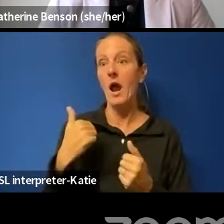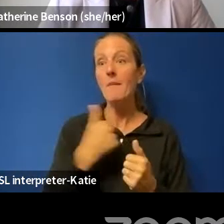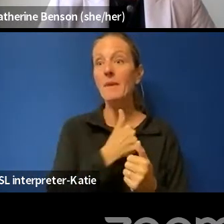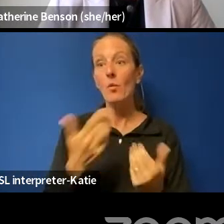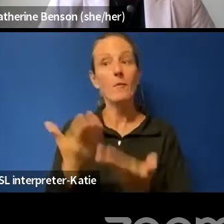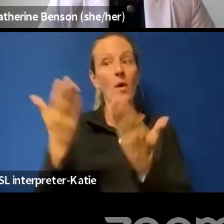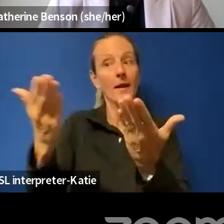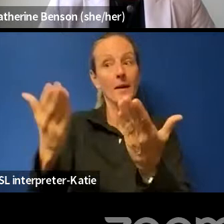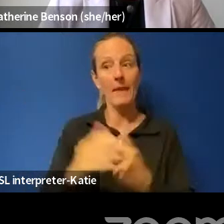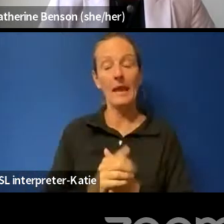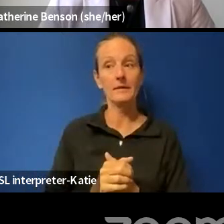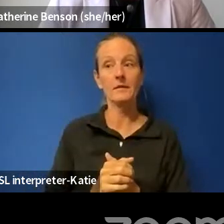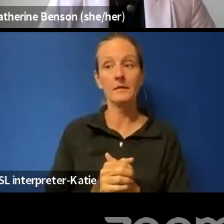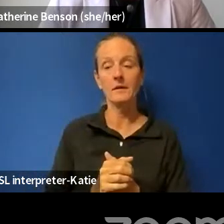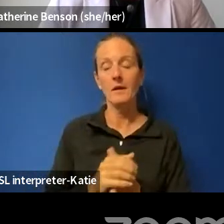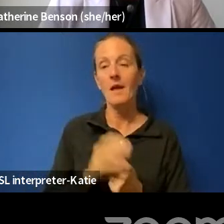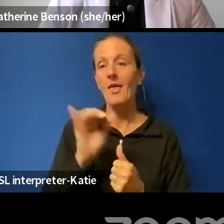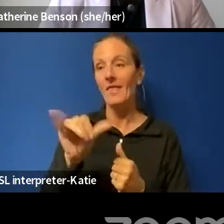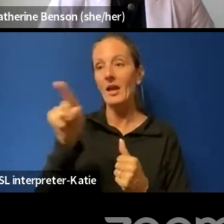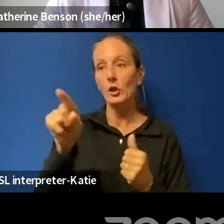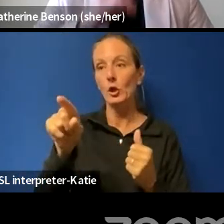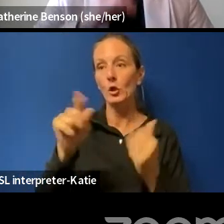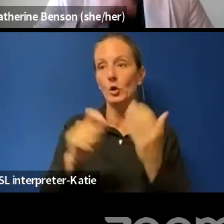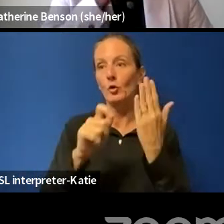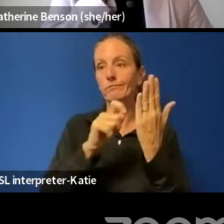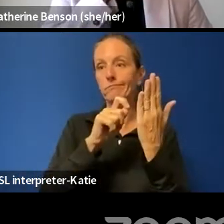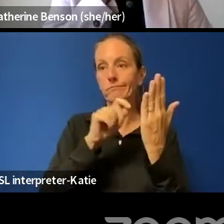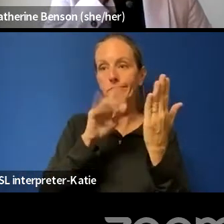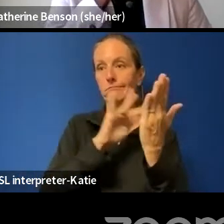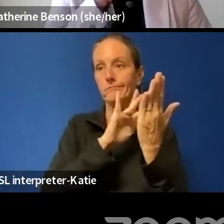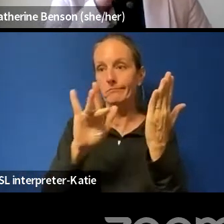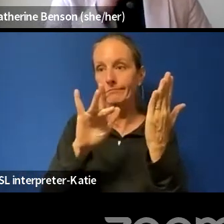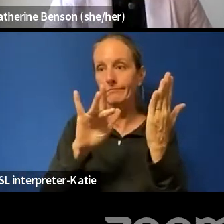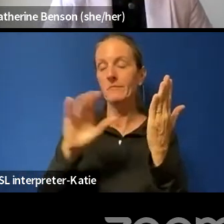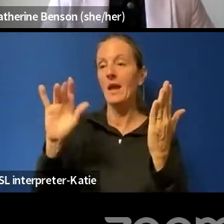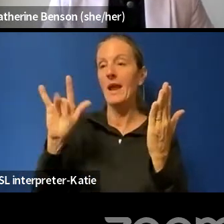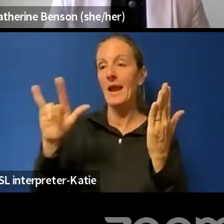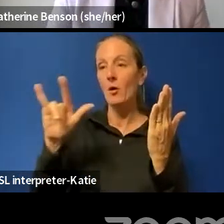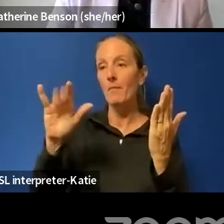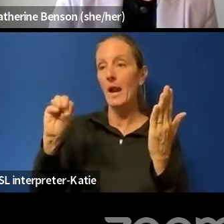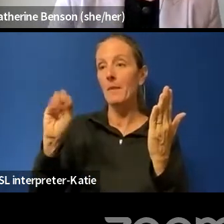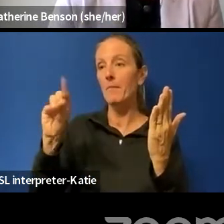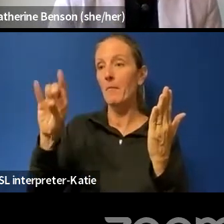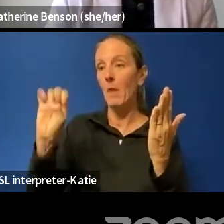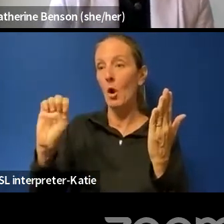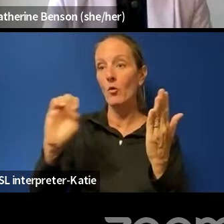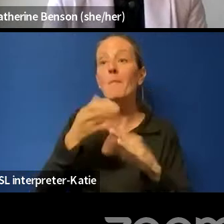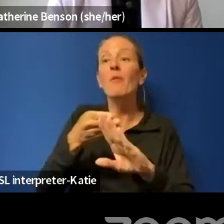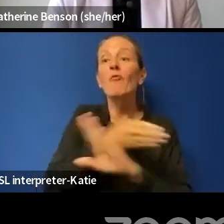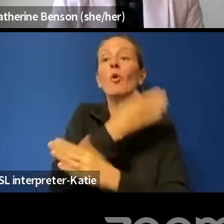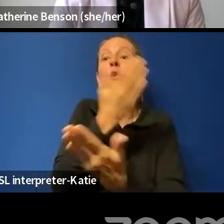um, that you put it on airplane mode before you even get to the customs. Um,